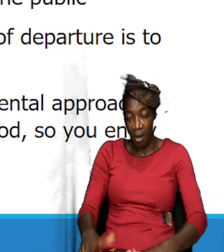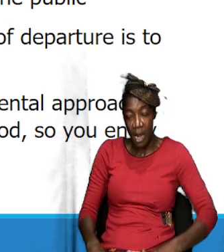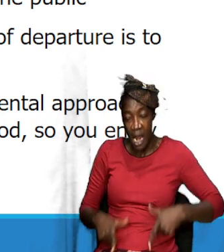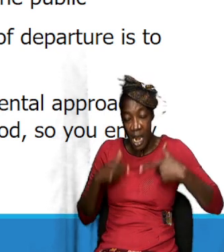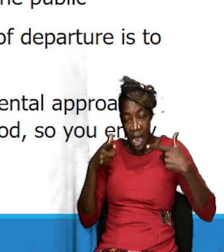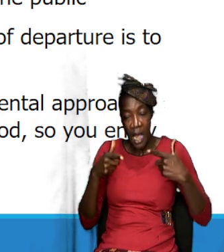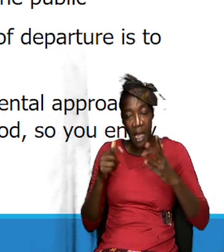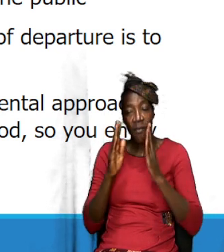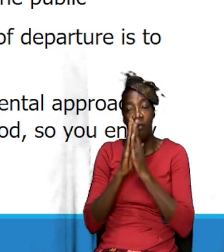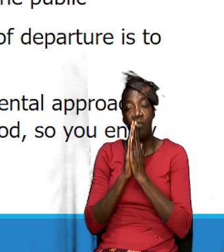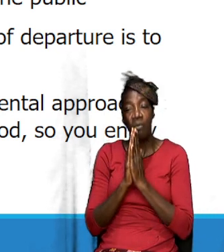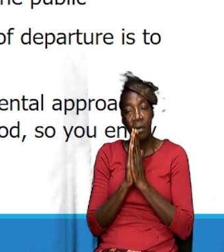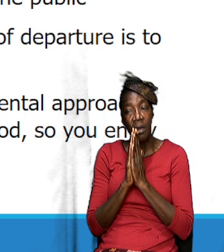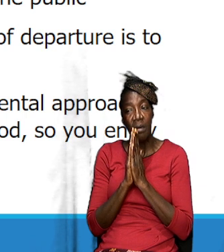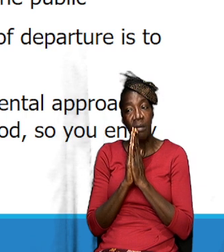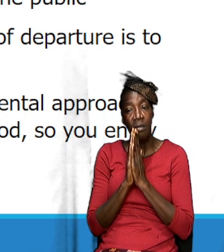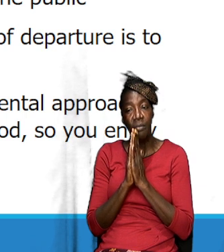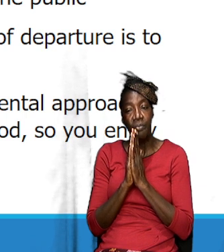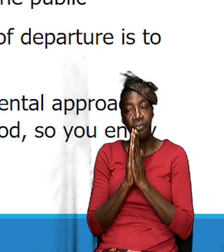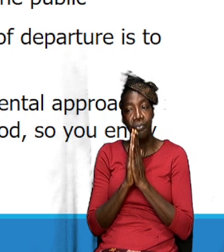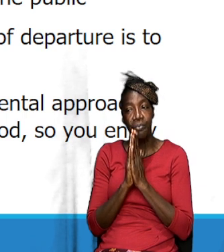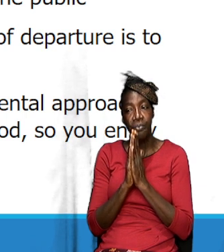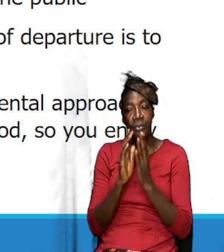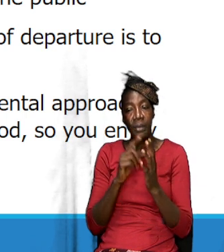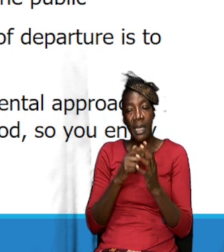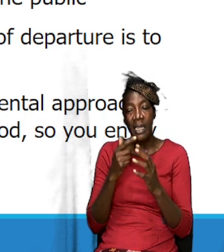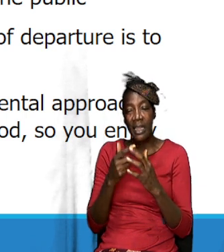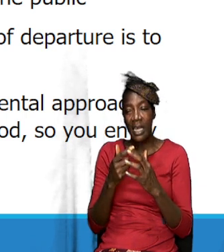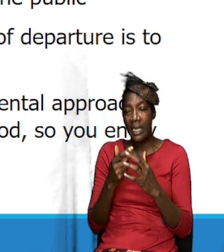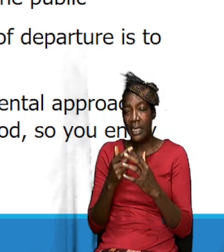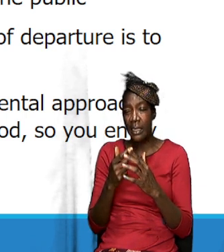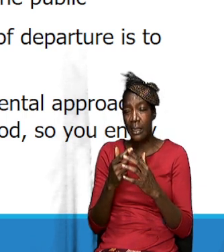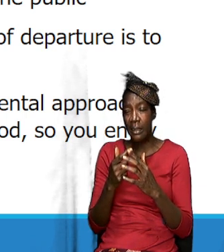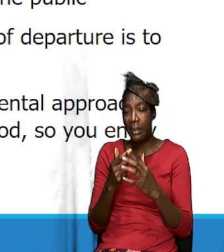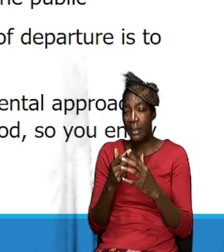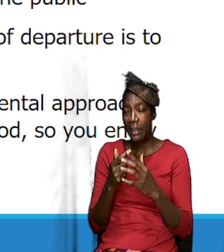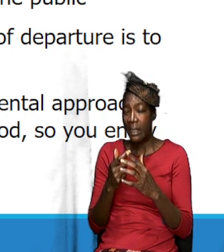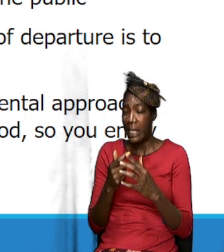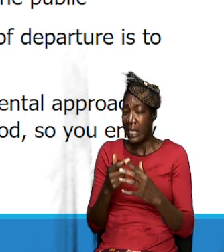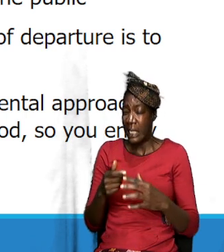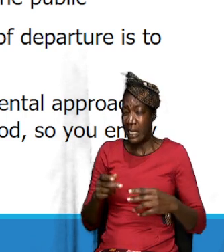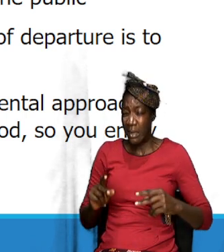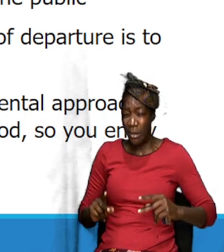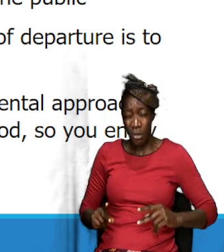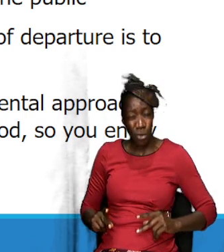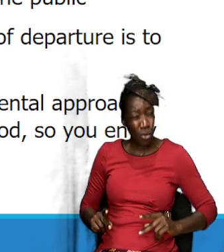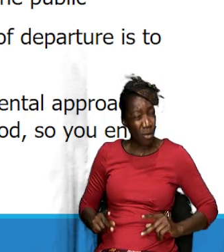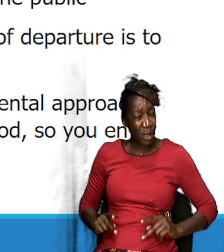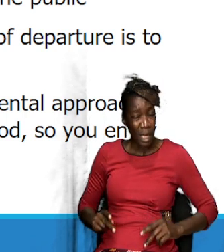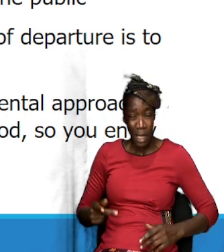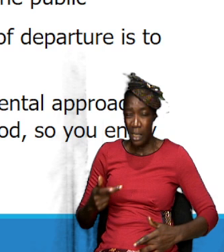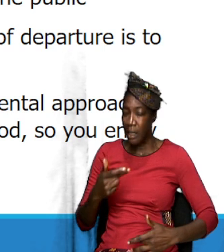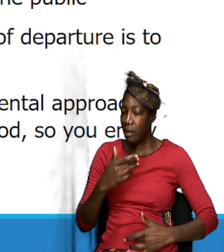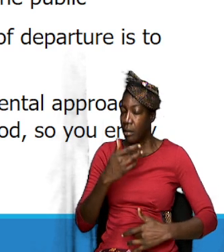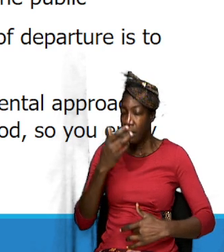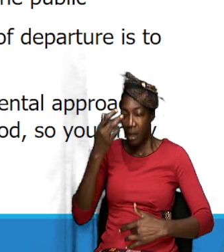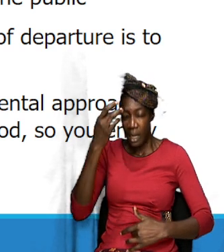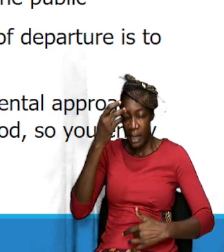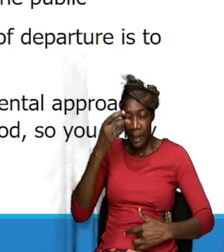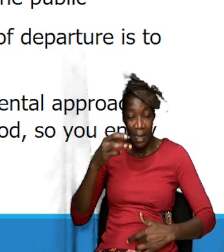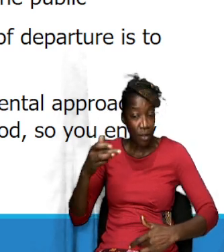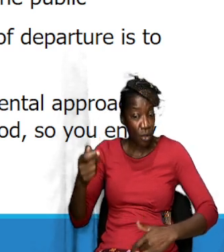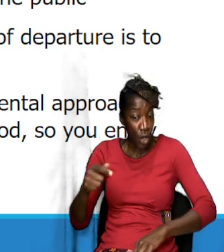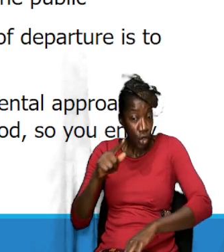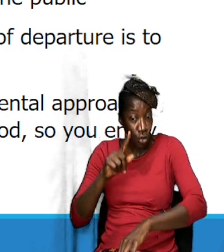prayer. and then the convictions that he got, that he have, I believe that prayer is that